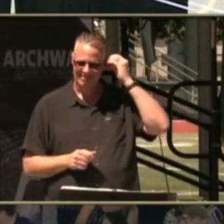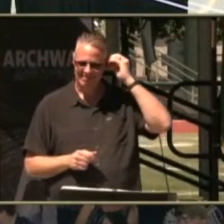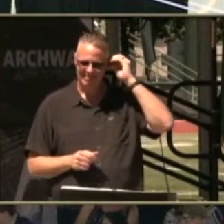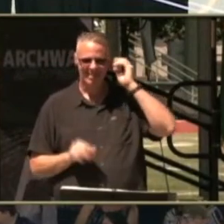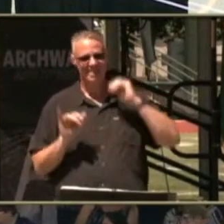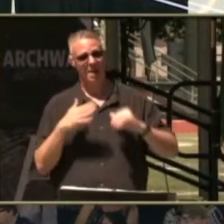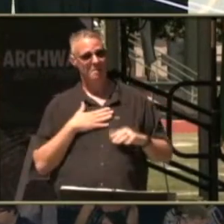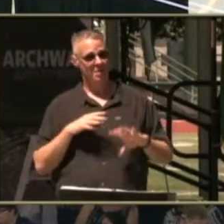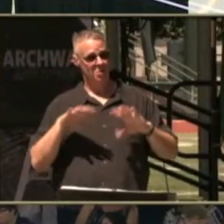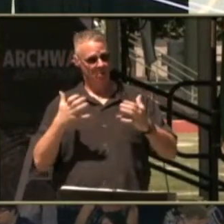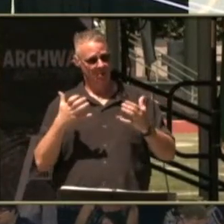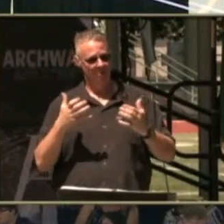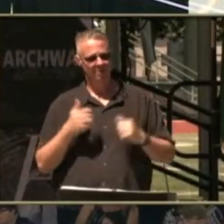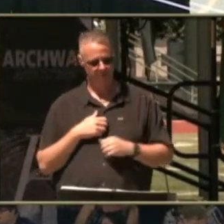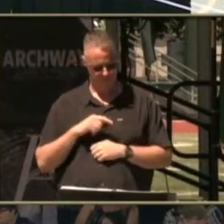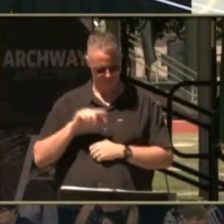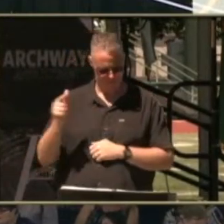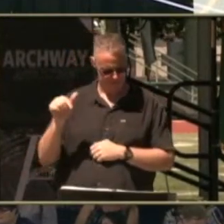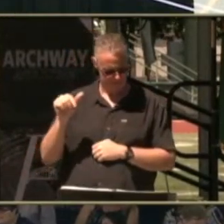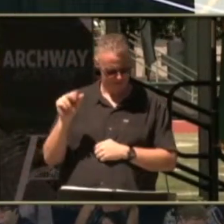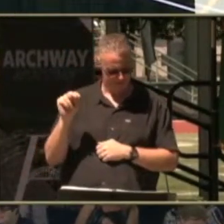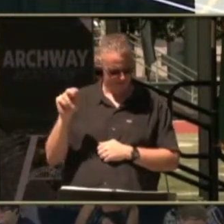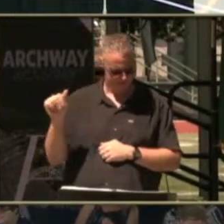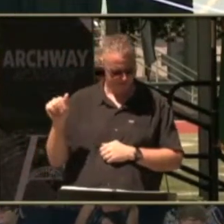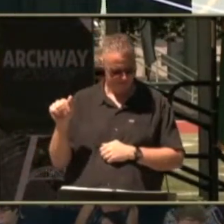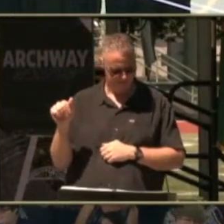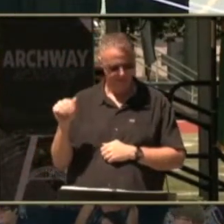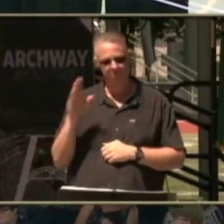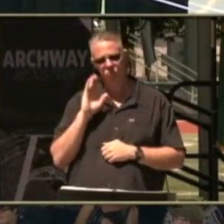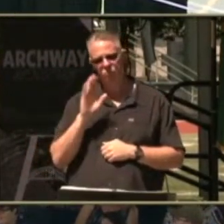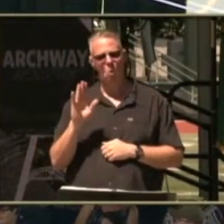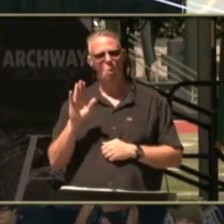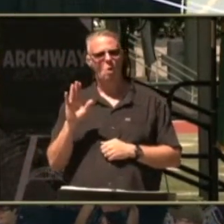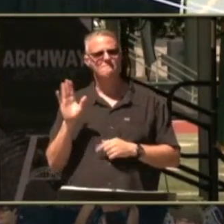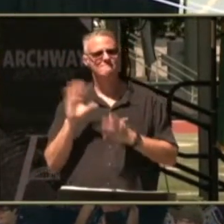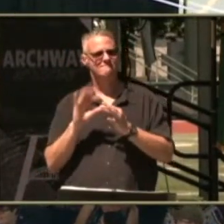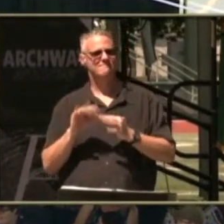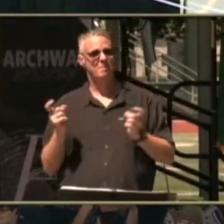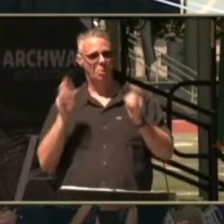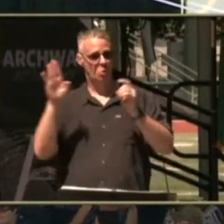group and now i'd like to introduce anna koivu to celebrate her group